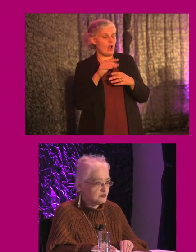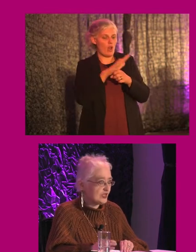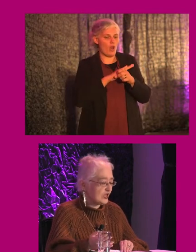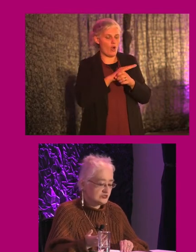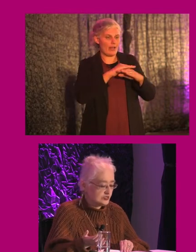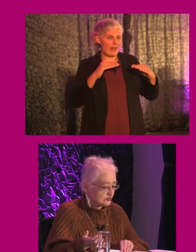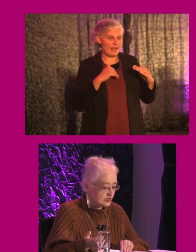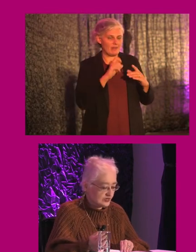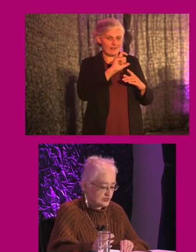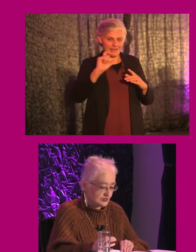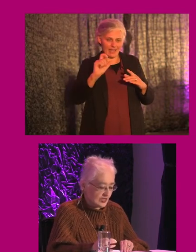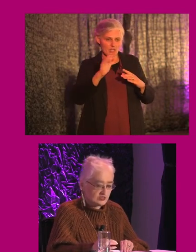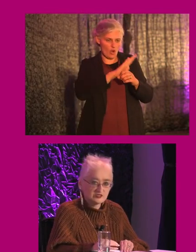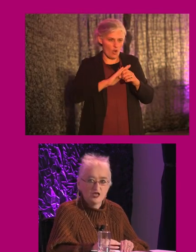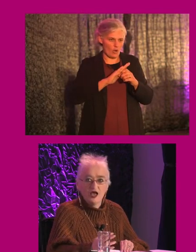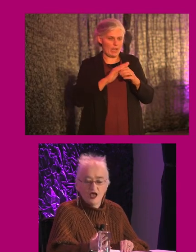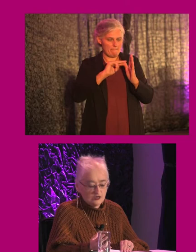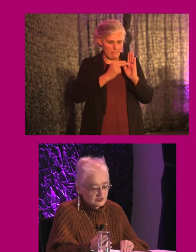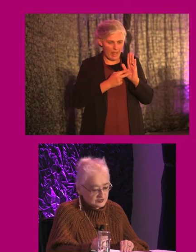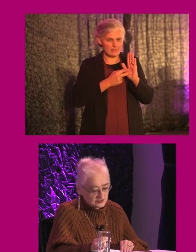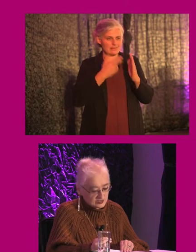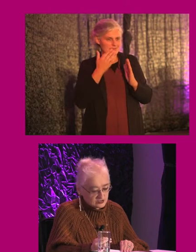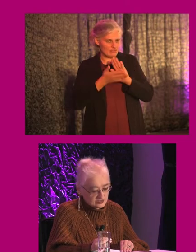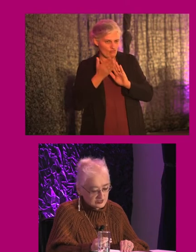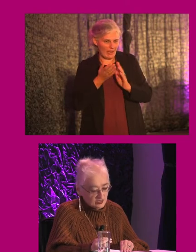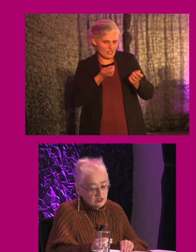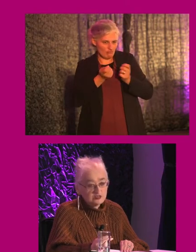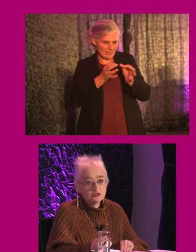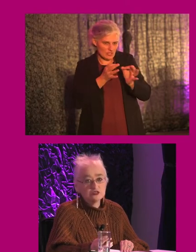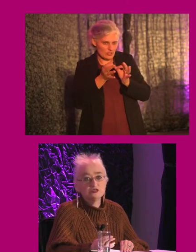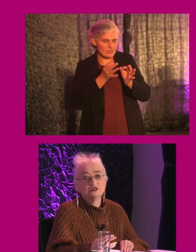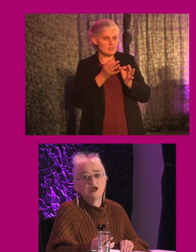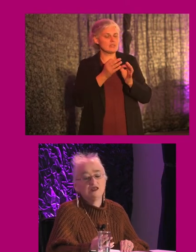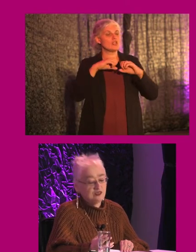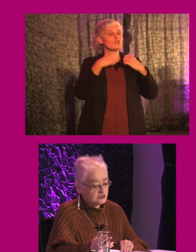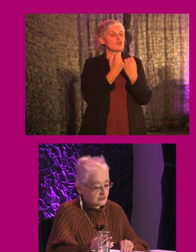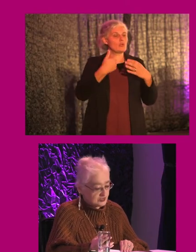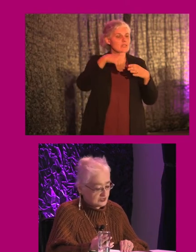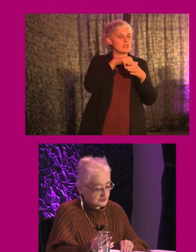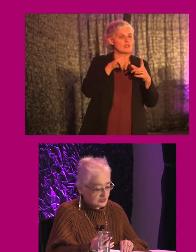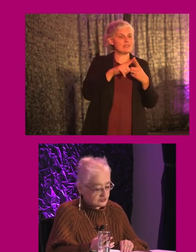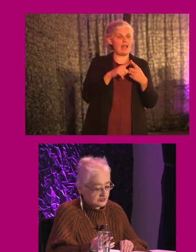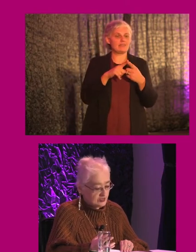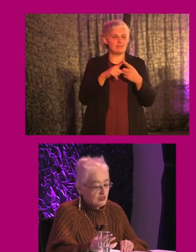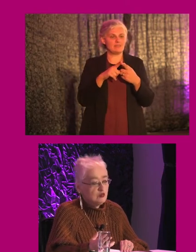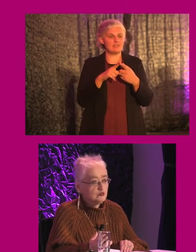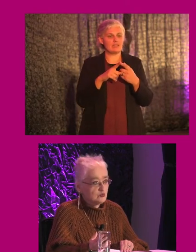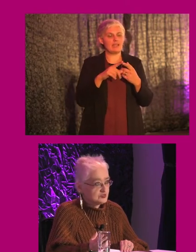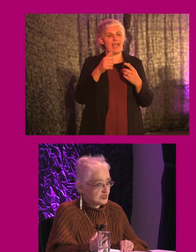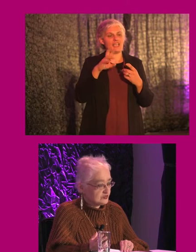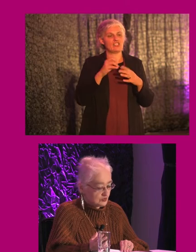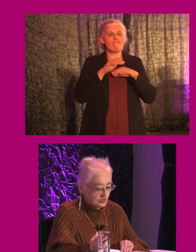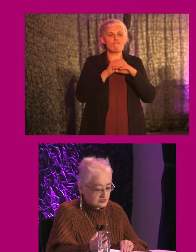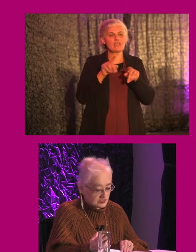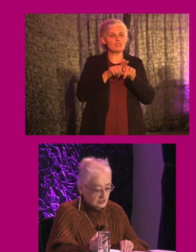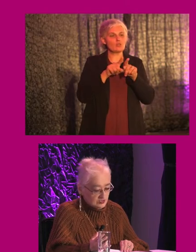development plans, local area plans, housing strategies, strategies, social inclusion, and age-friendly strategies, public